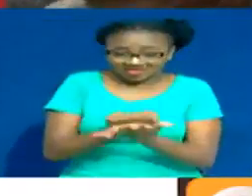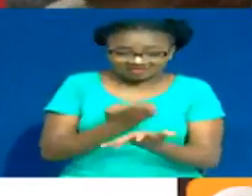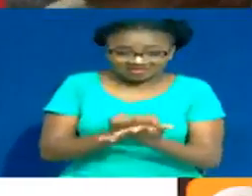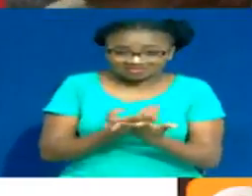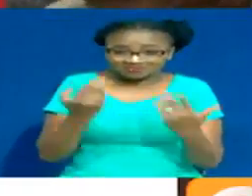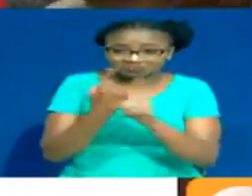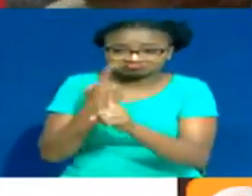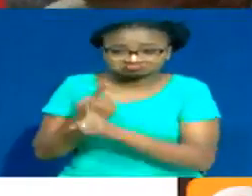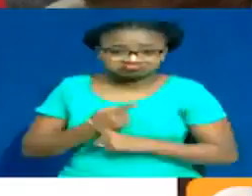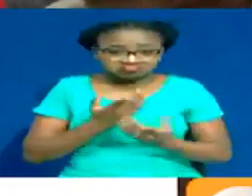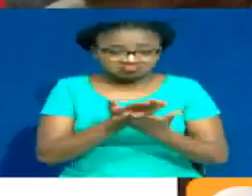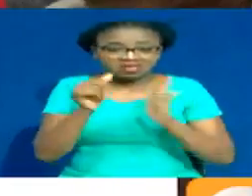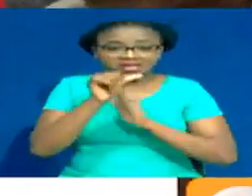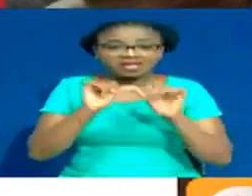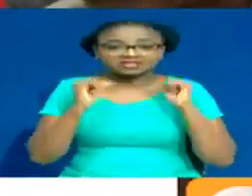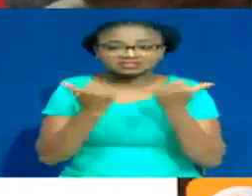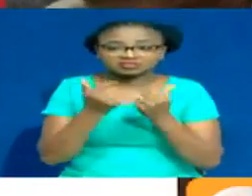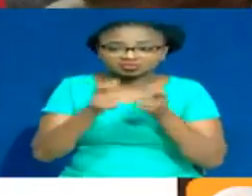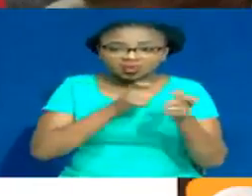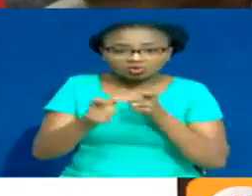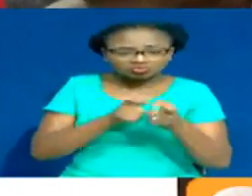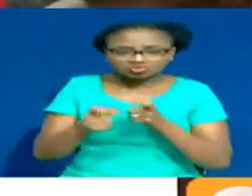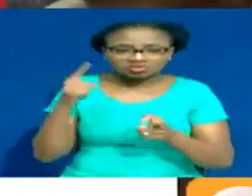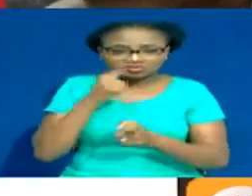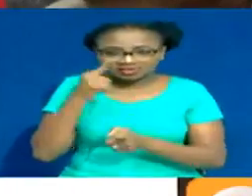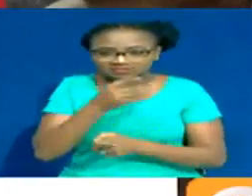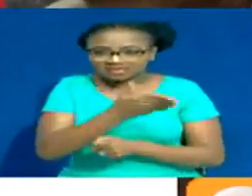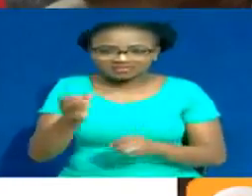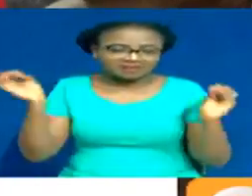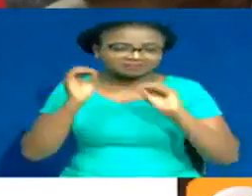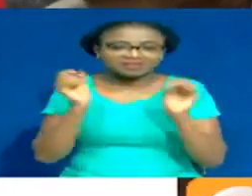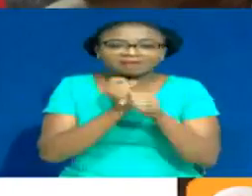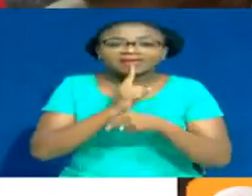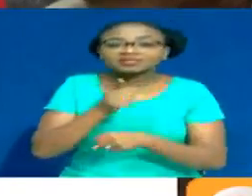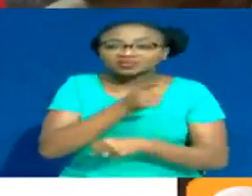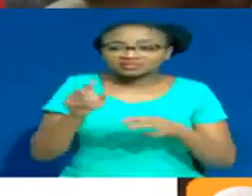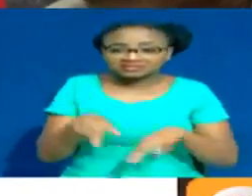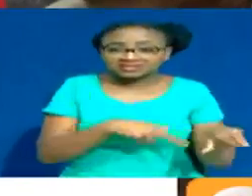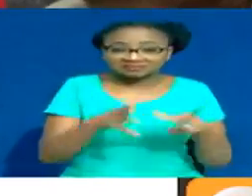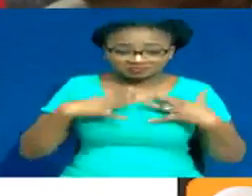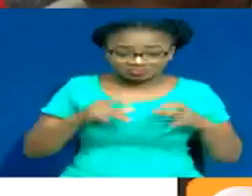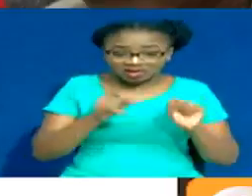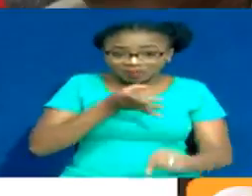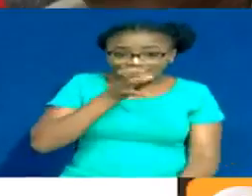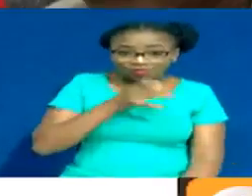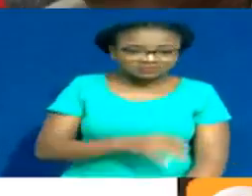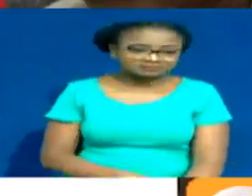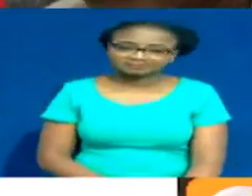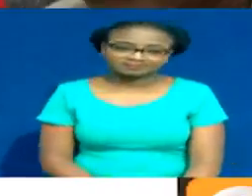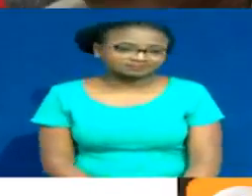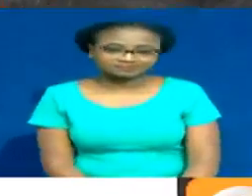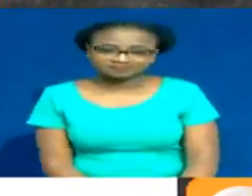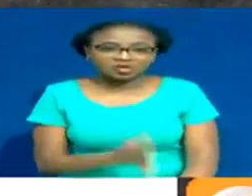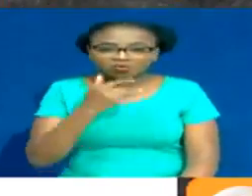efforts by the implementing agency to mitigate against the risk and ensure the river is free from pollutants and fit for human